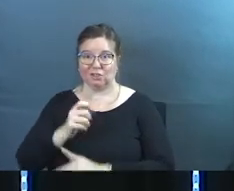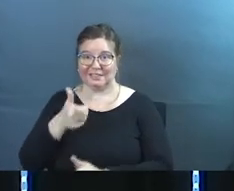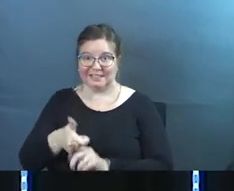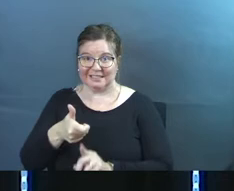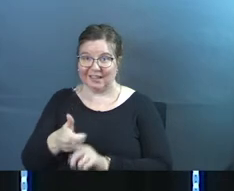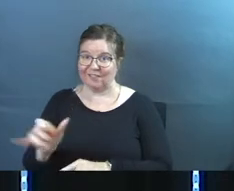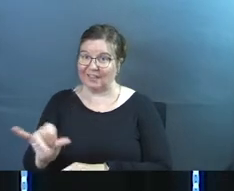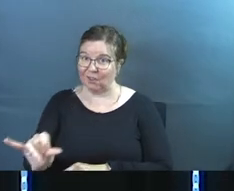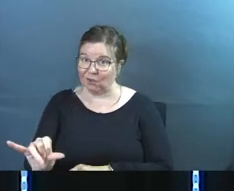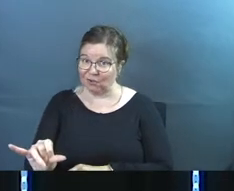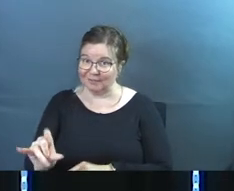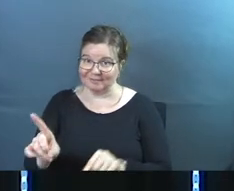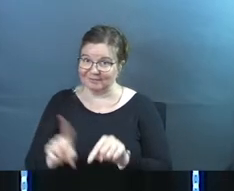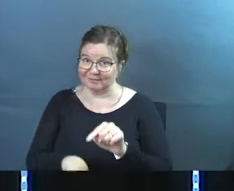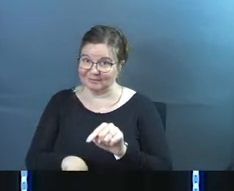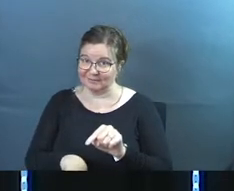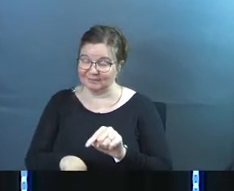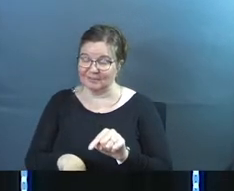either